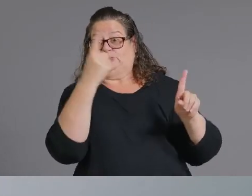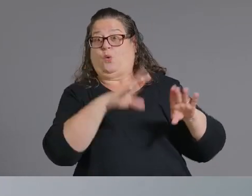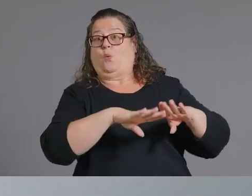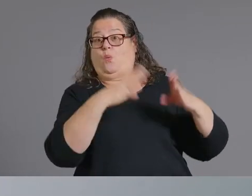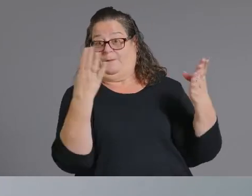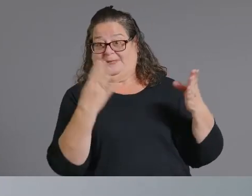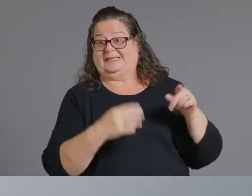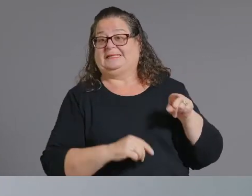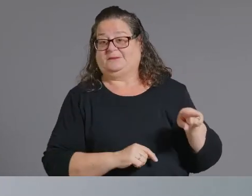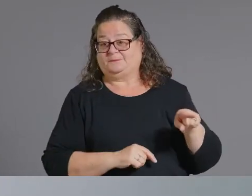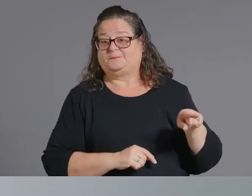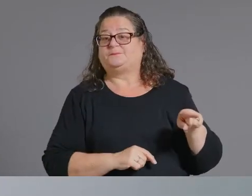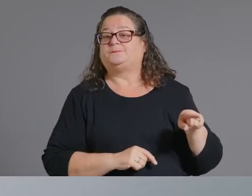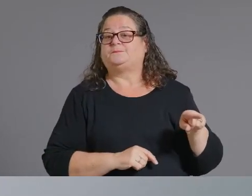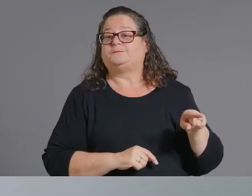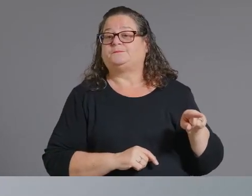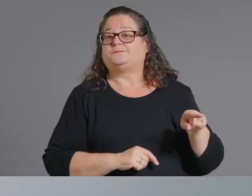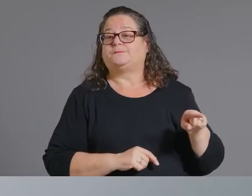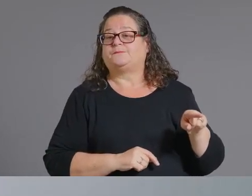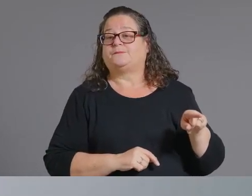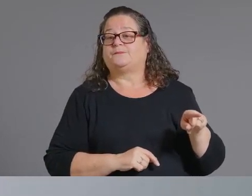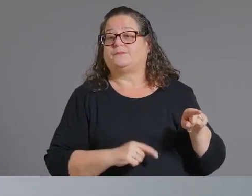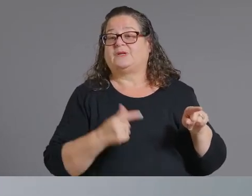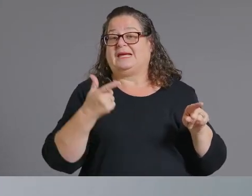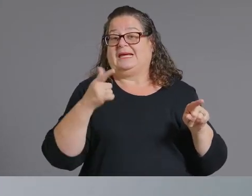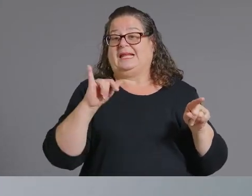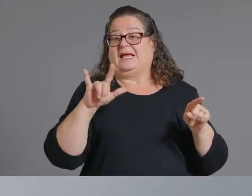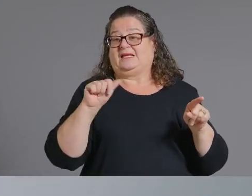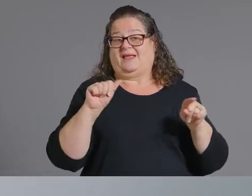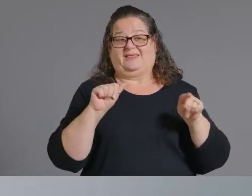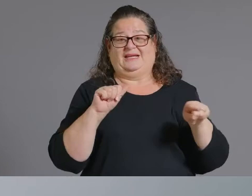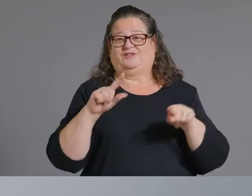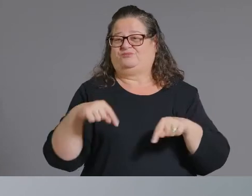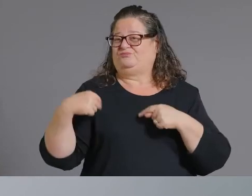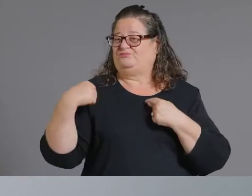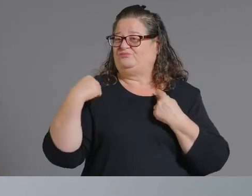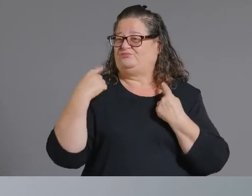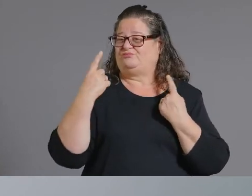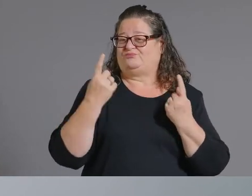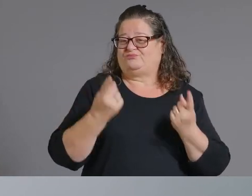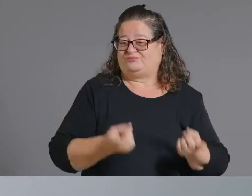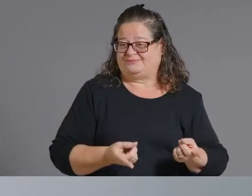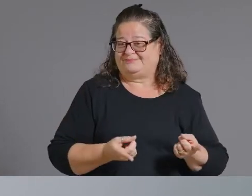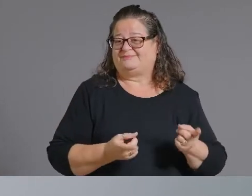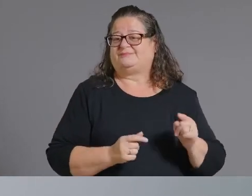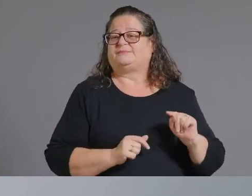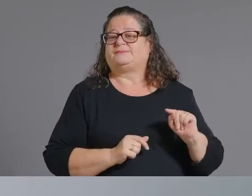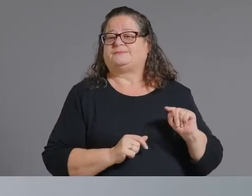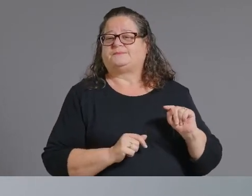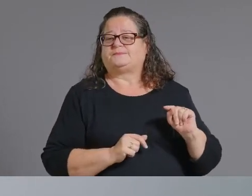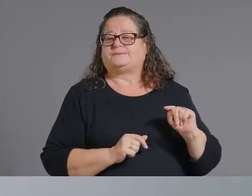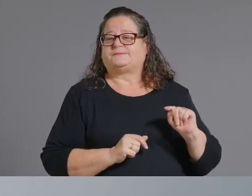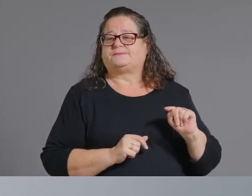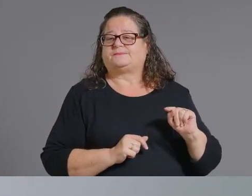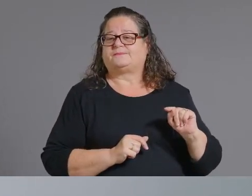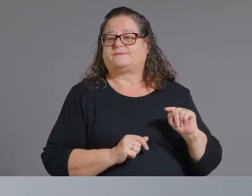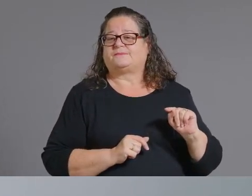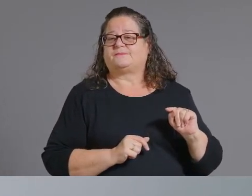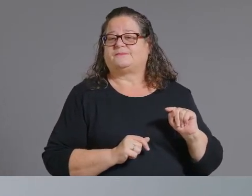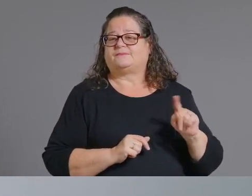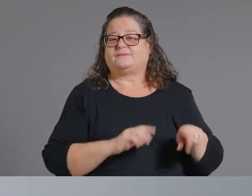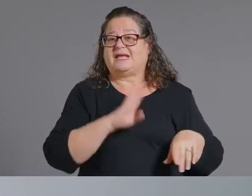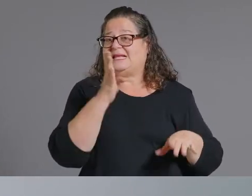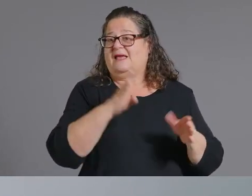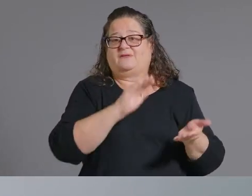we've been working on that site that one is the one that has um been we we did not reduce the days